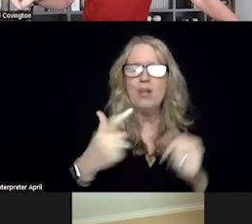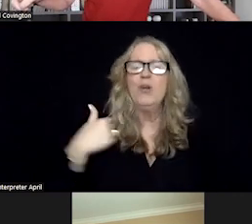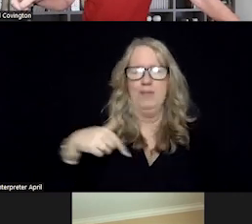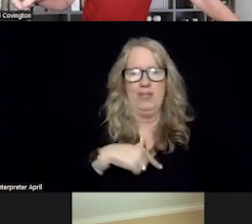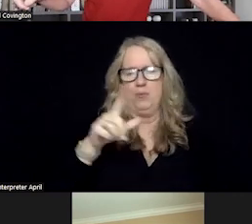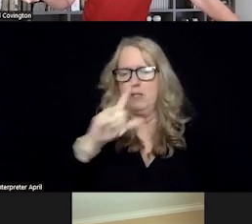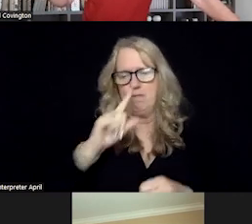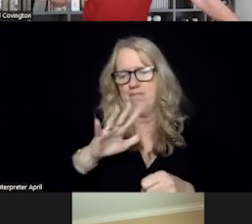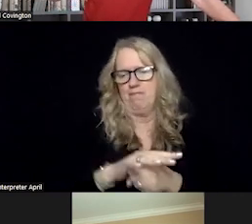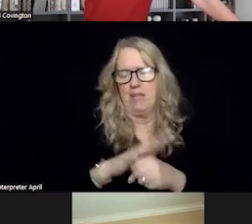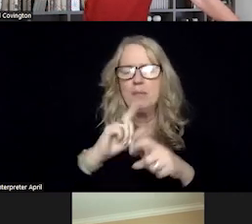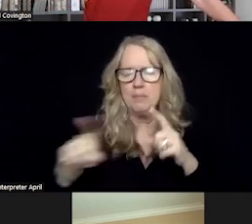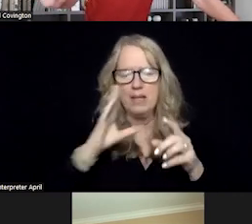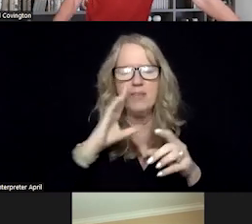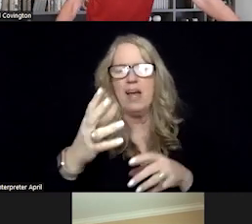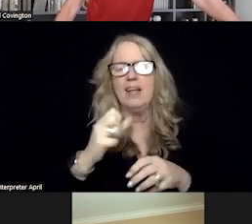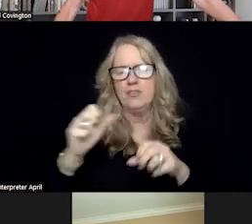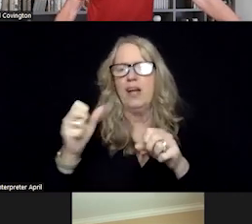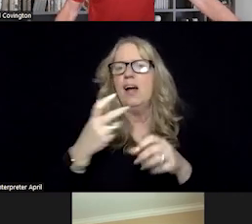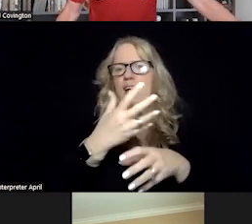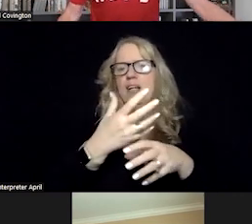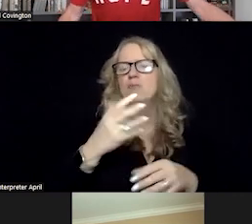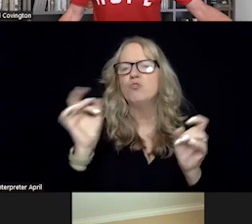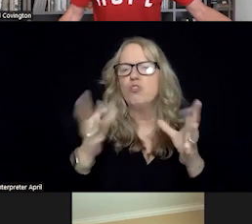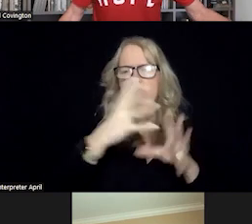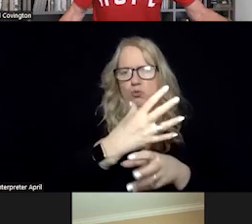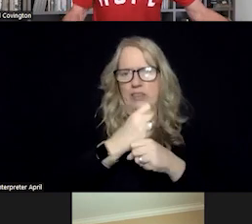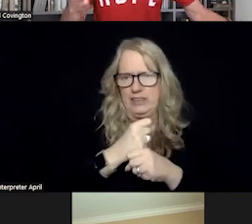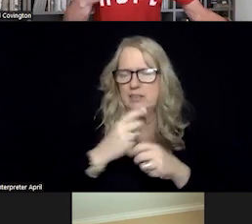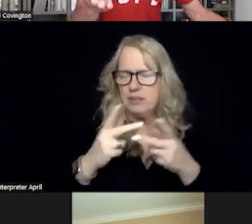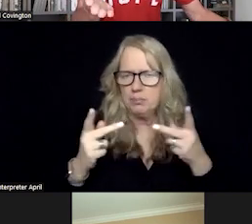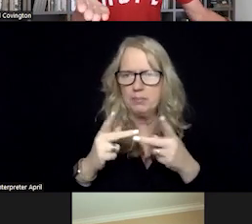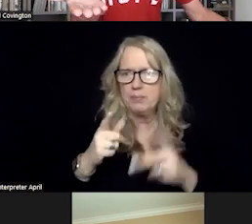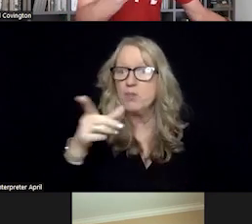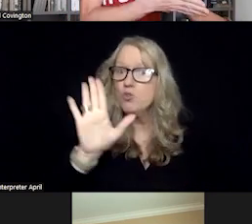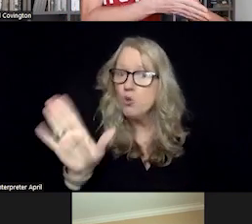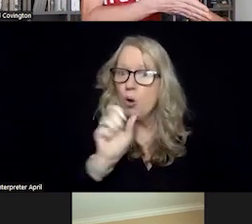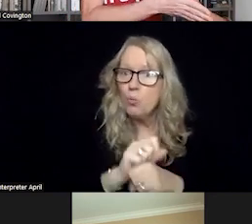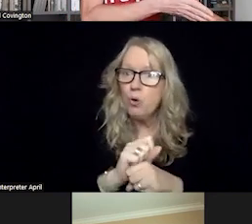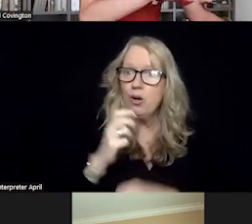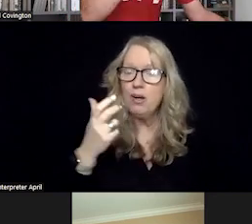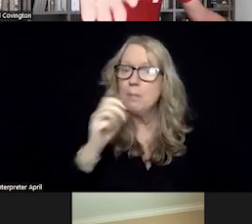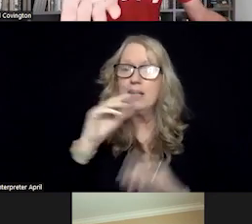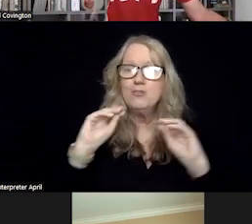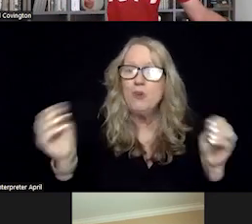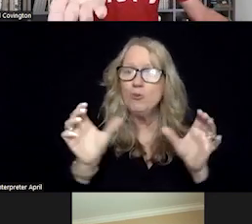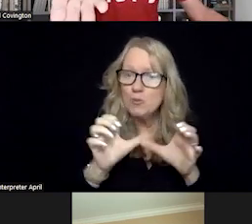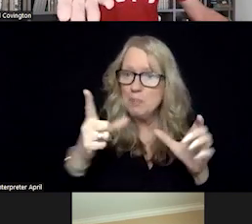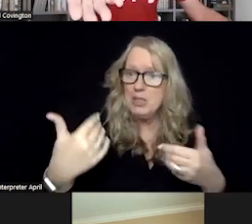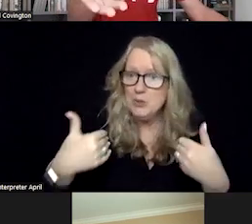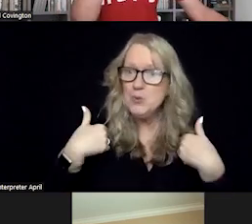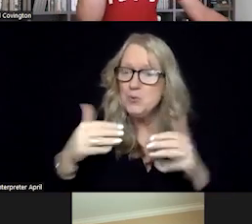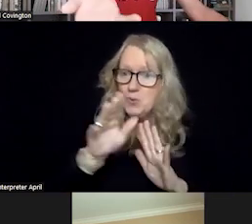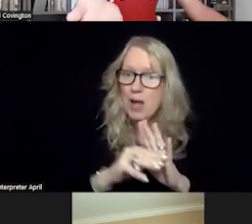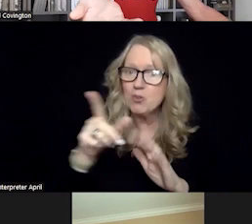the dedicated crisis receiving facilities. Pat, a quick word on the work you've done, but we don't have certification. You do have a curriculum